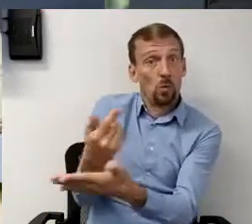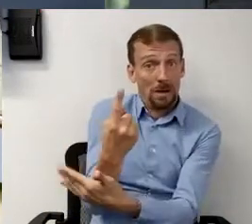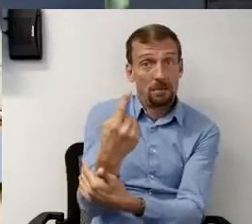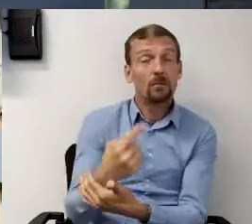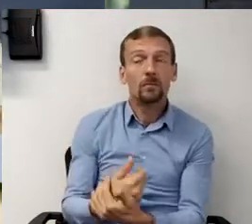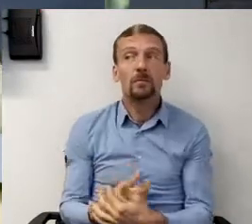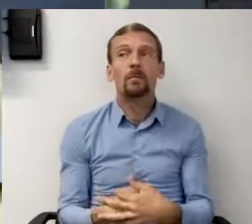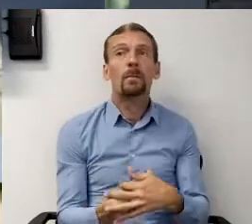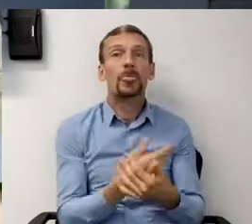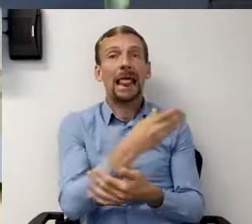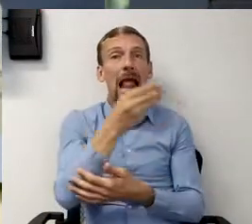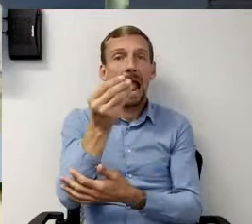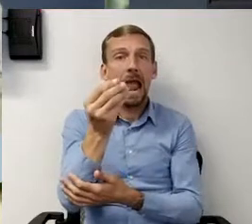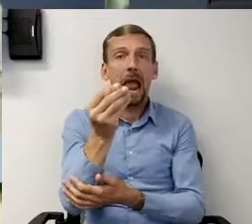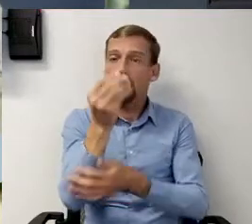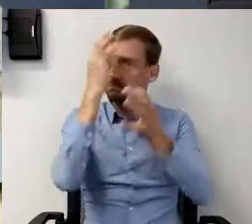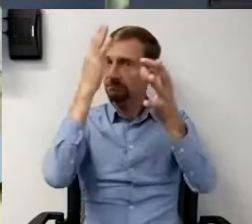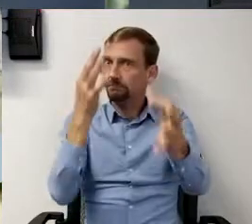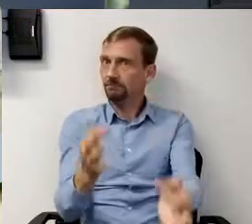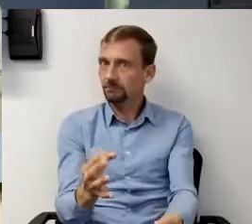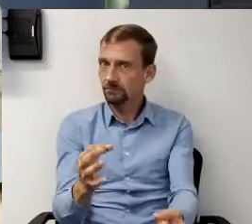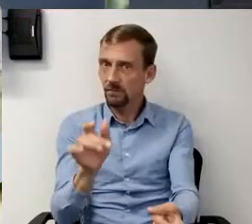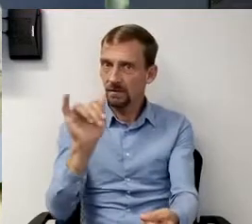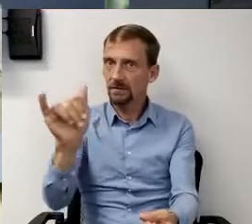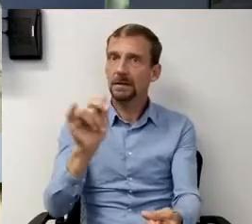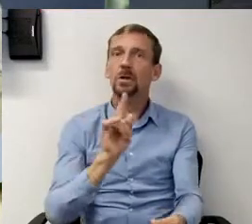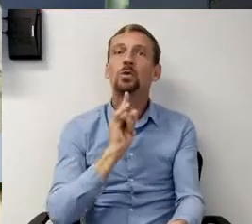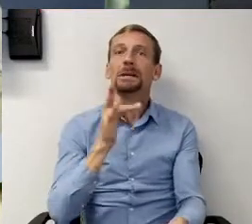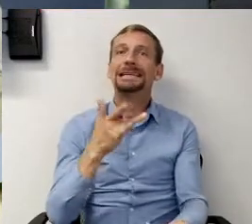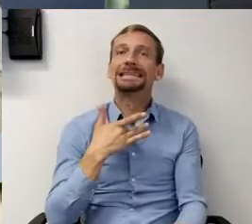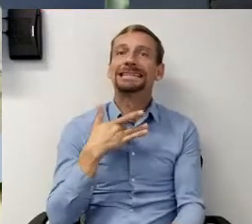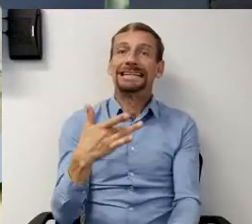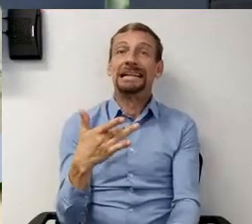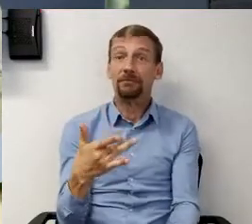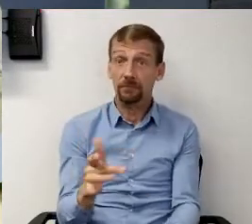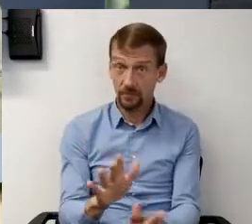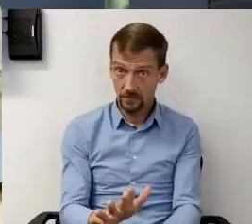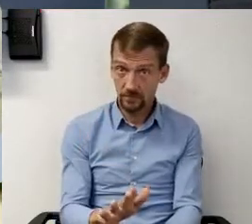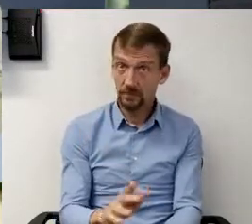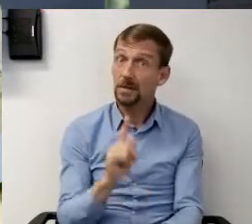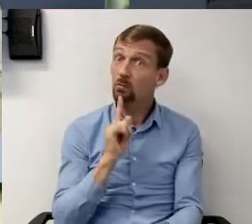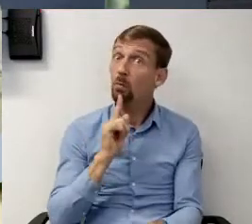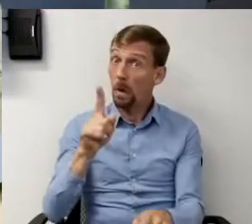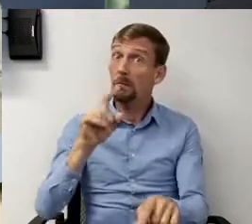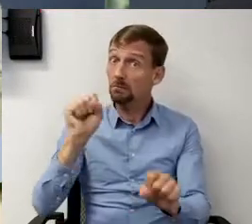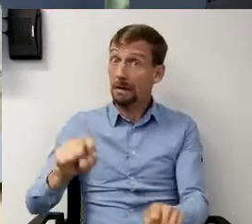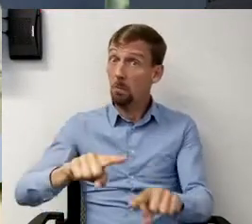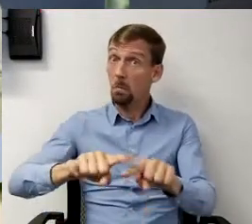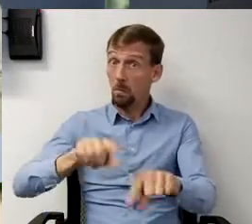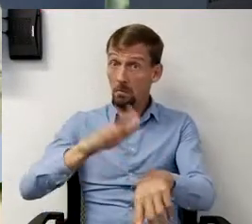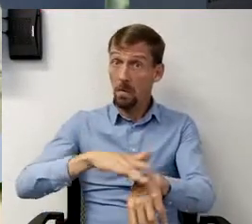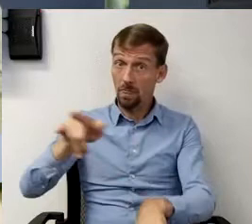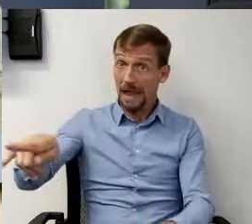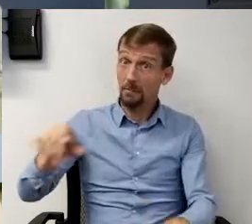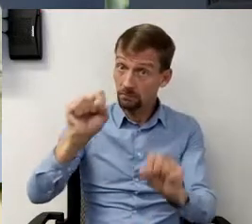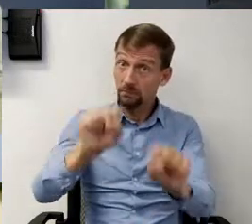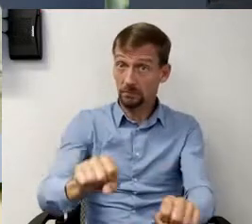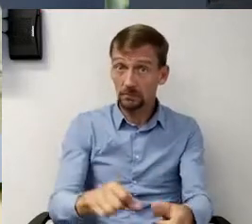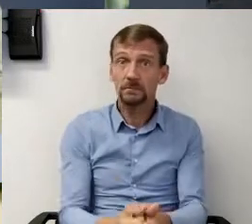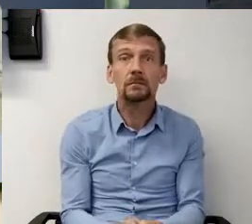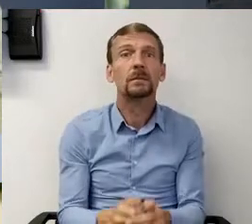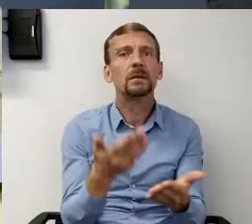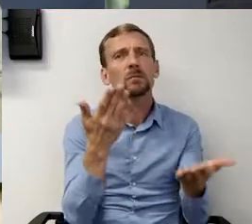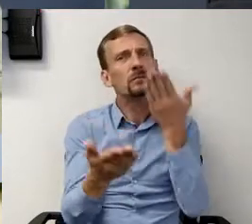And it has been determined to be highly sensitive, and pretty reliable. It may produce